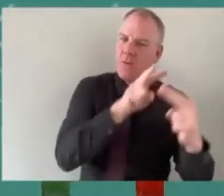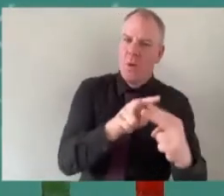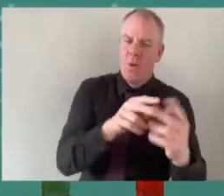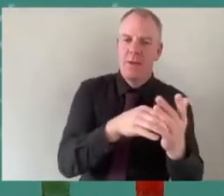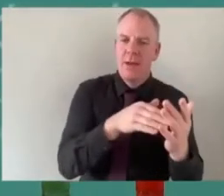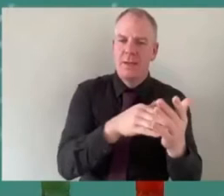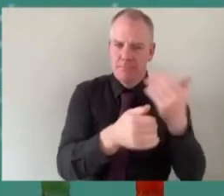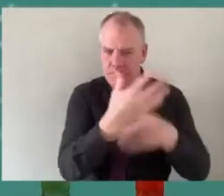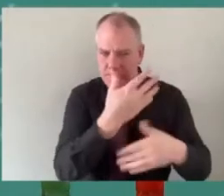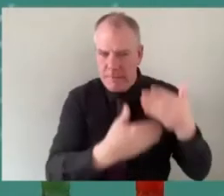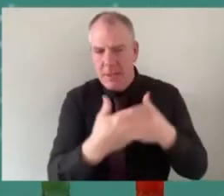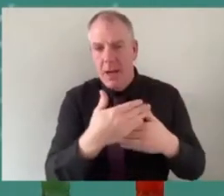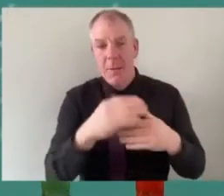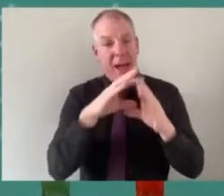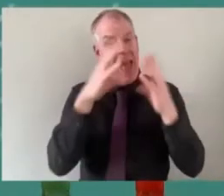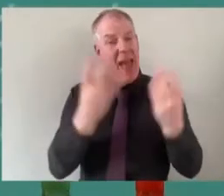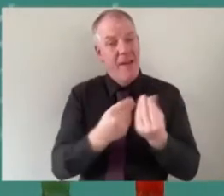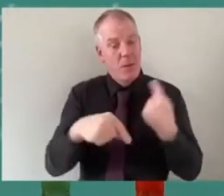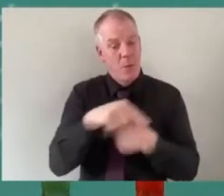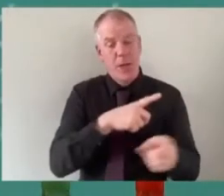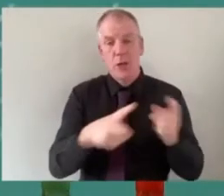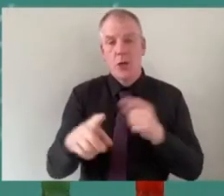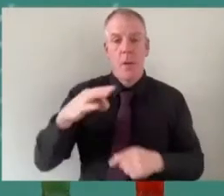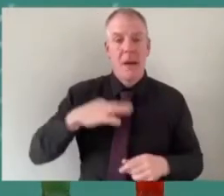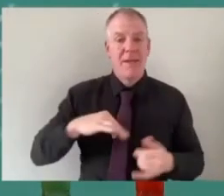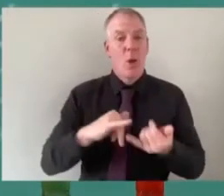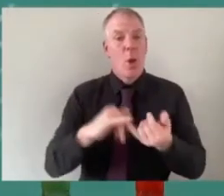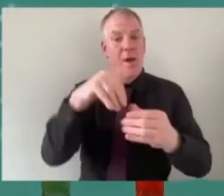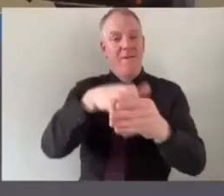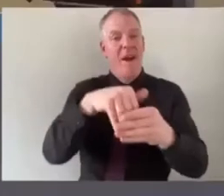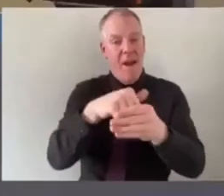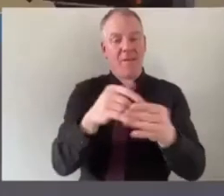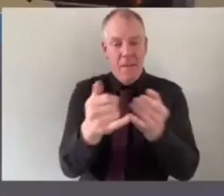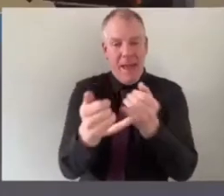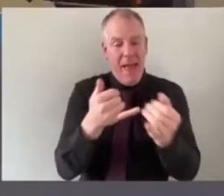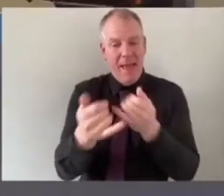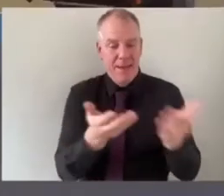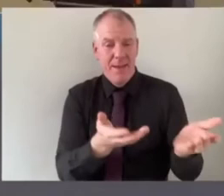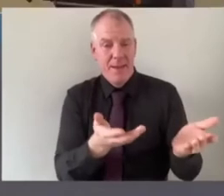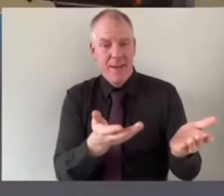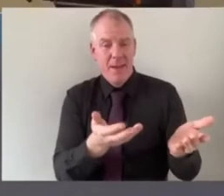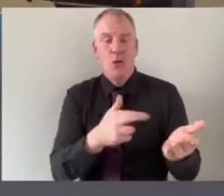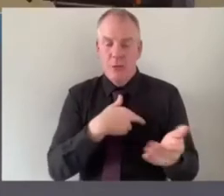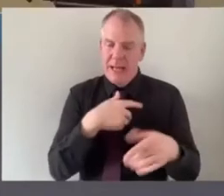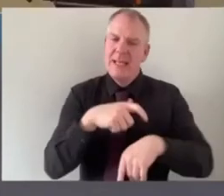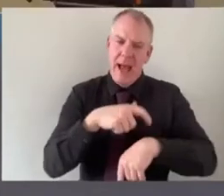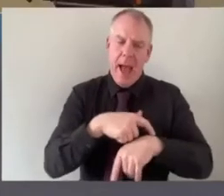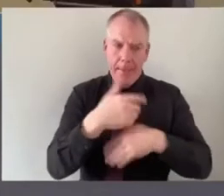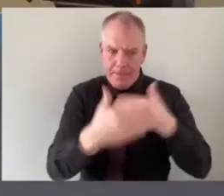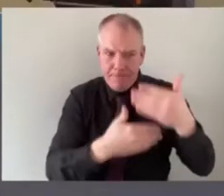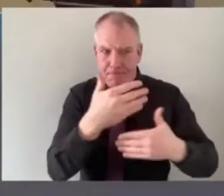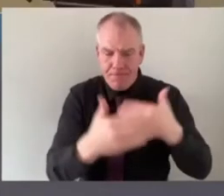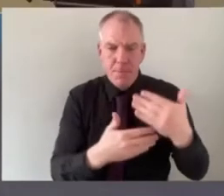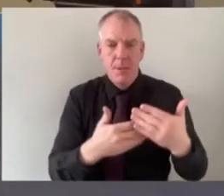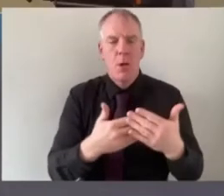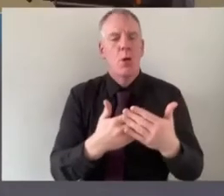everything that we're doing is to the benefit of the participants that we want to get involved so it does take a lot of time but thankfully there's so much work